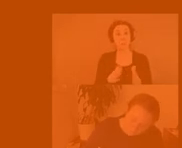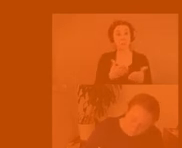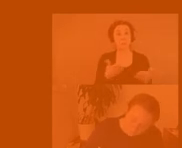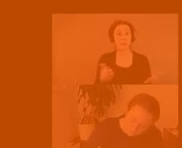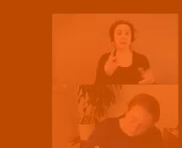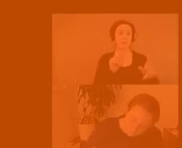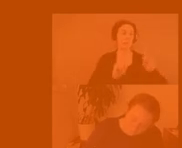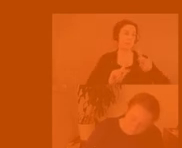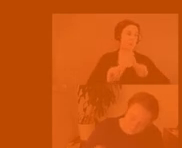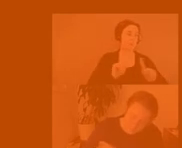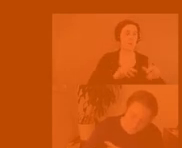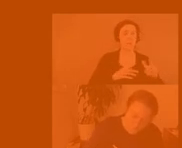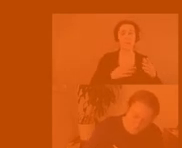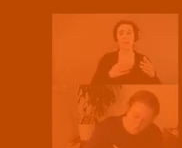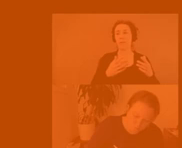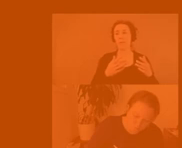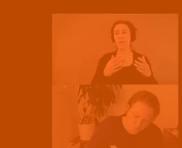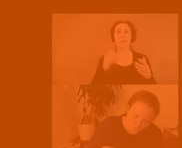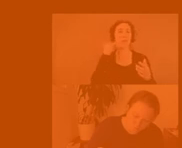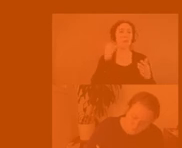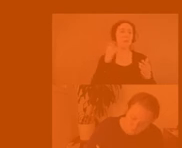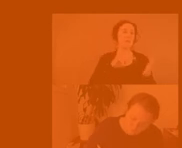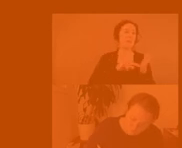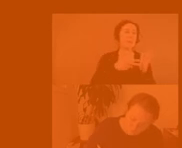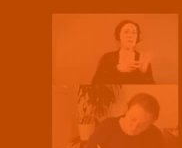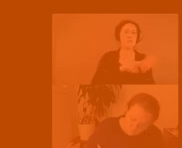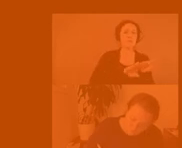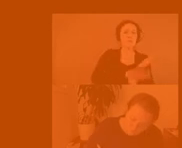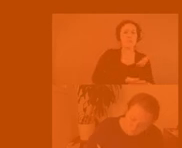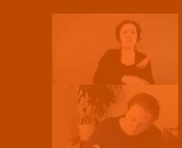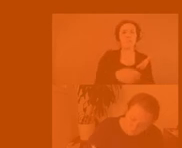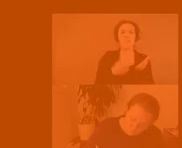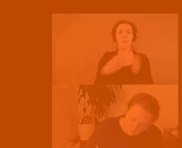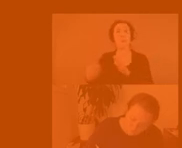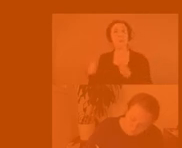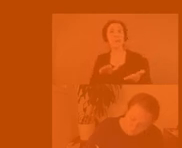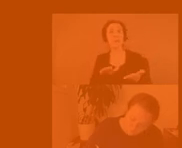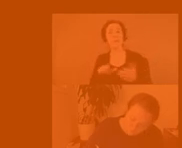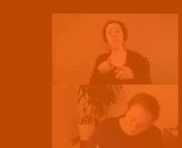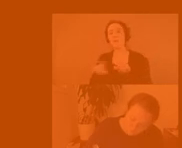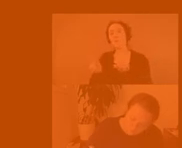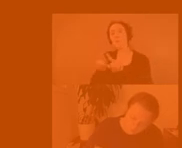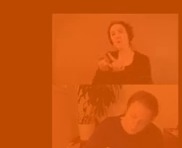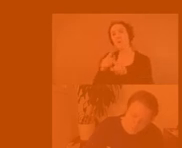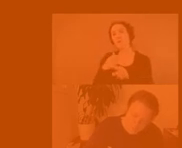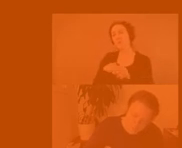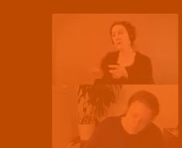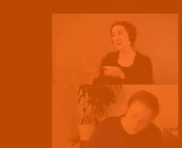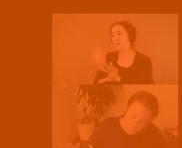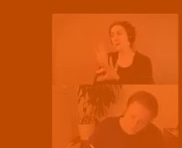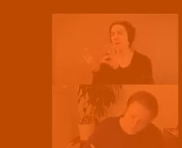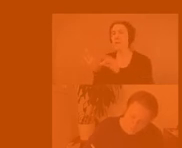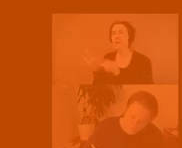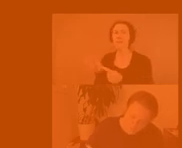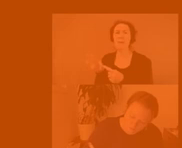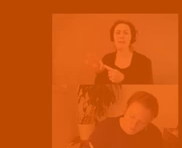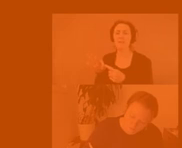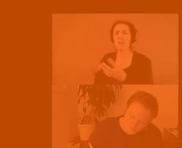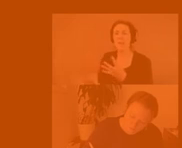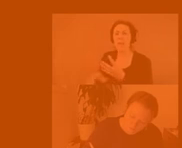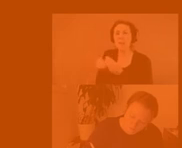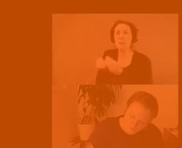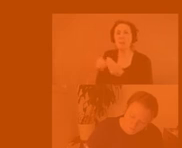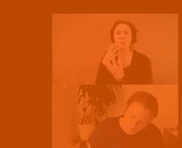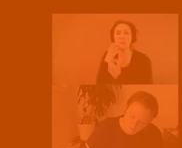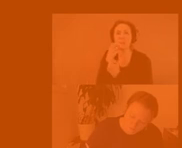whether it's through intentional rejection or death but also we can find extra special connections which are more critical in